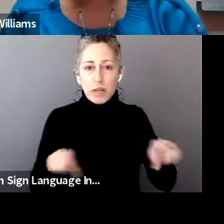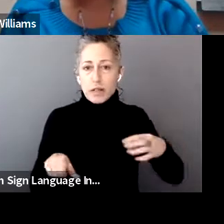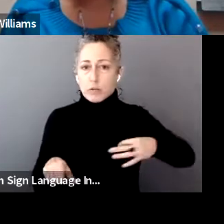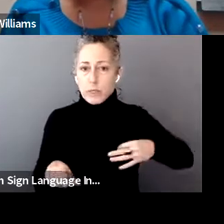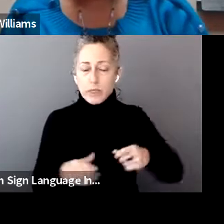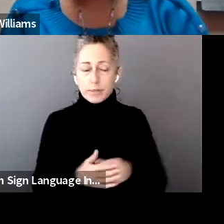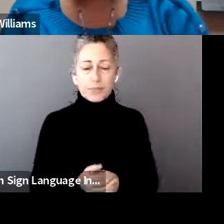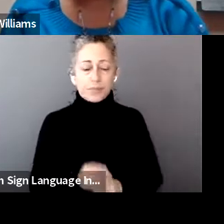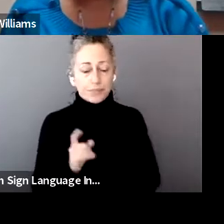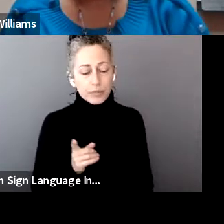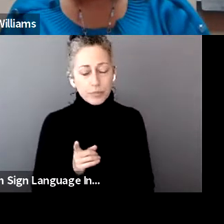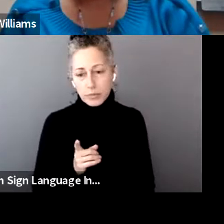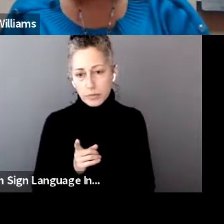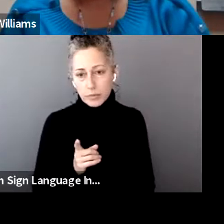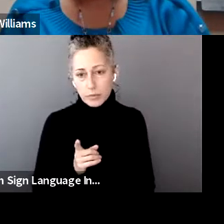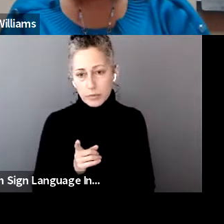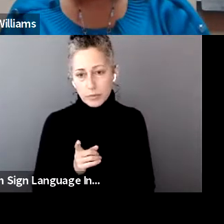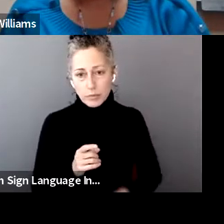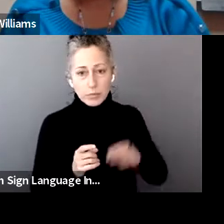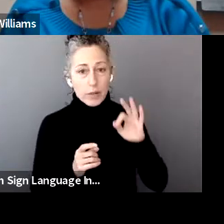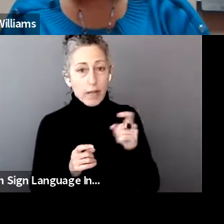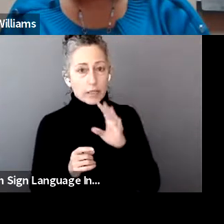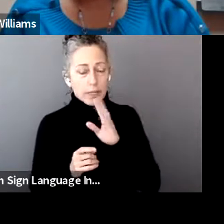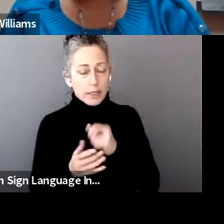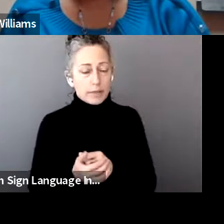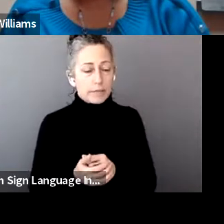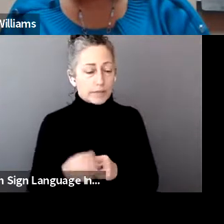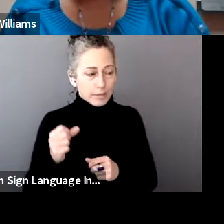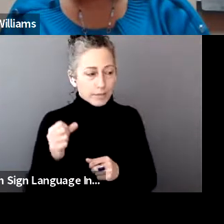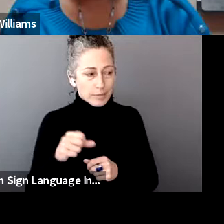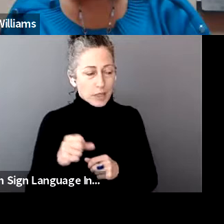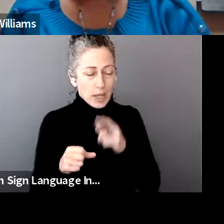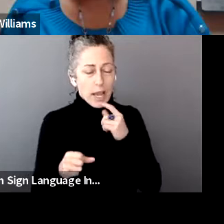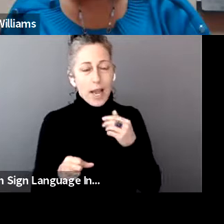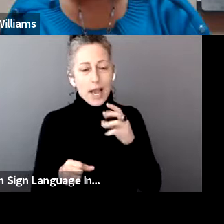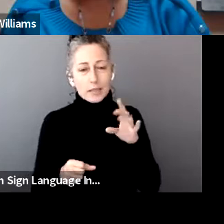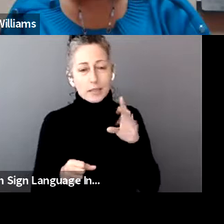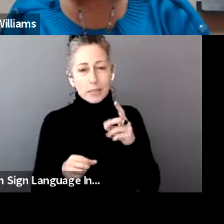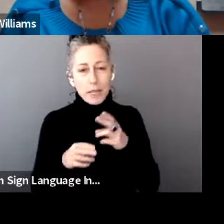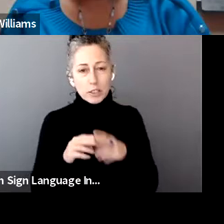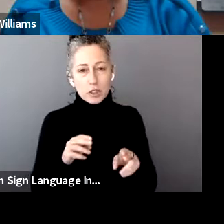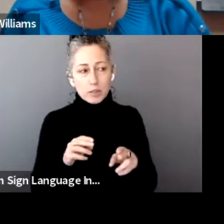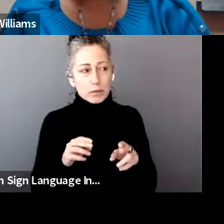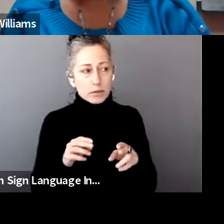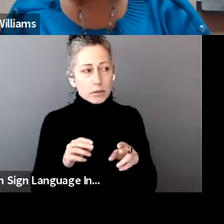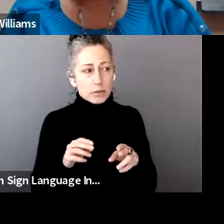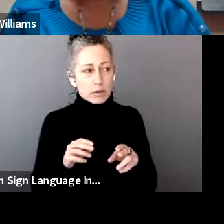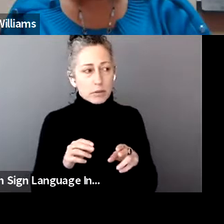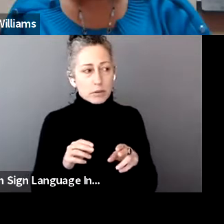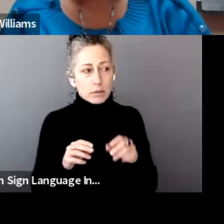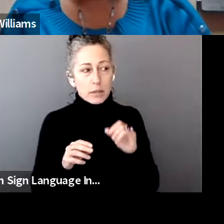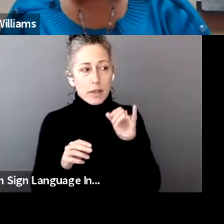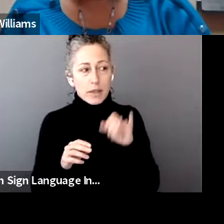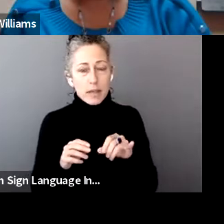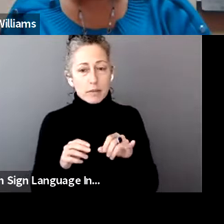Well, I think the confusion there might be, we did mention previously that they have the option